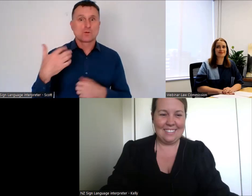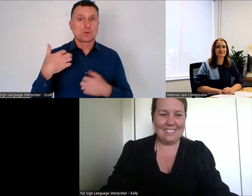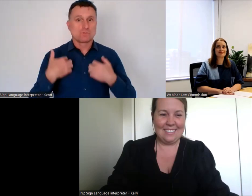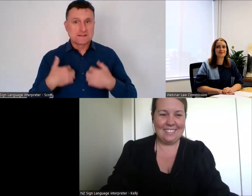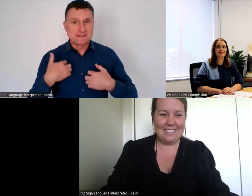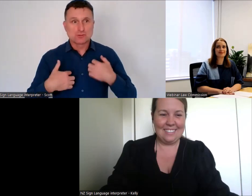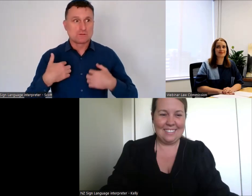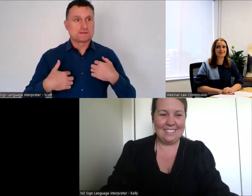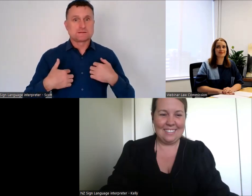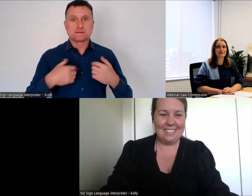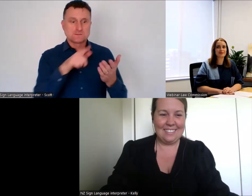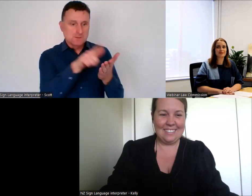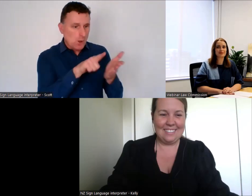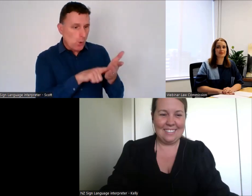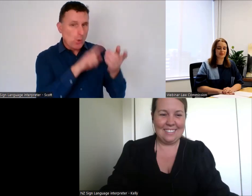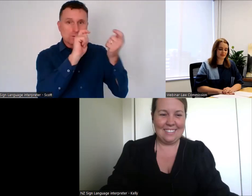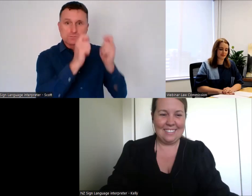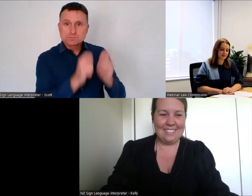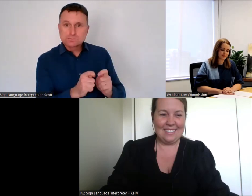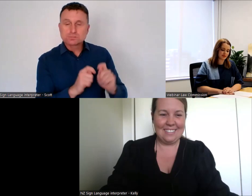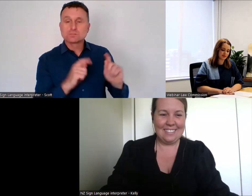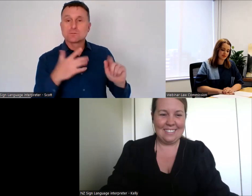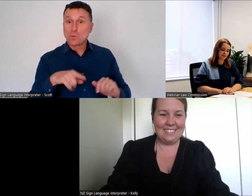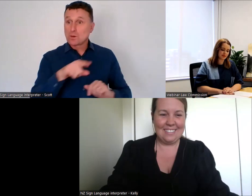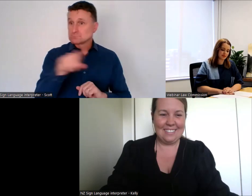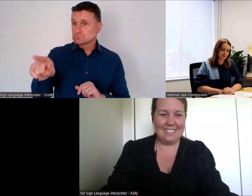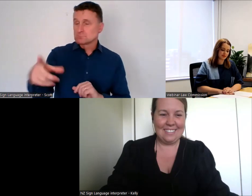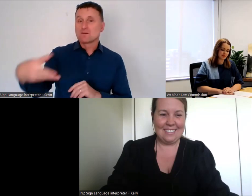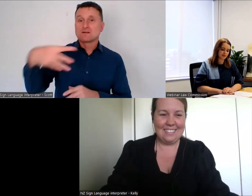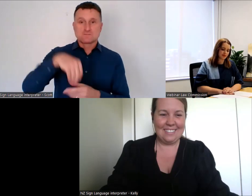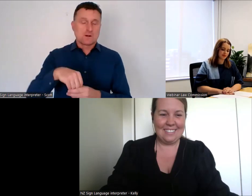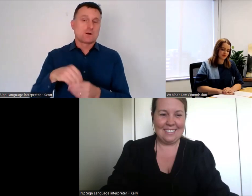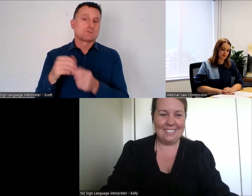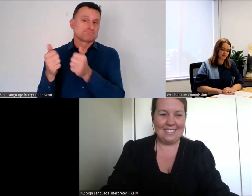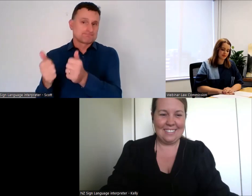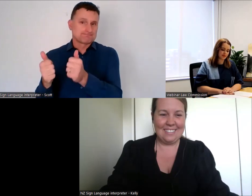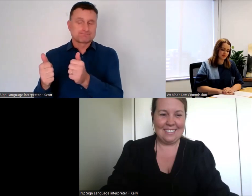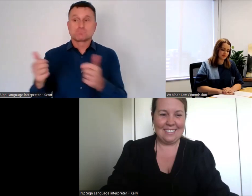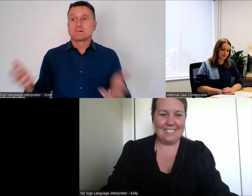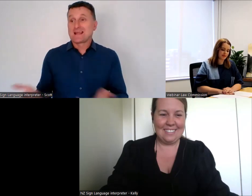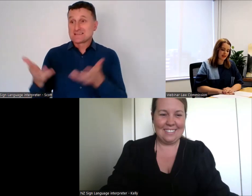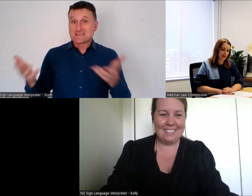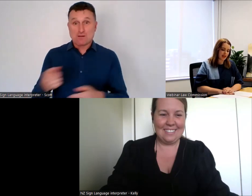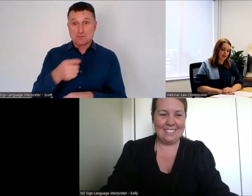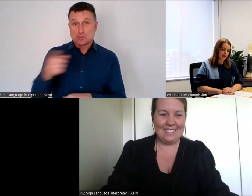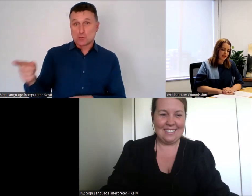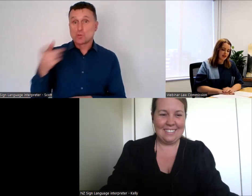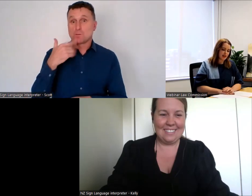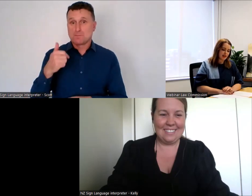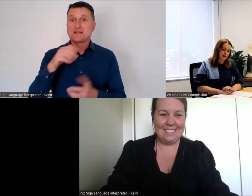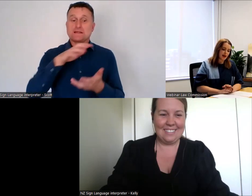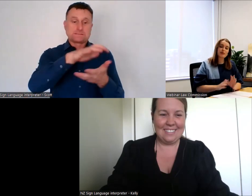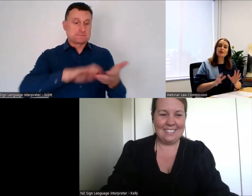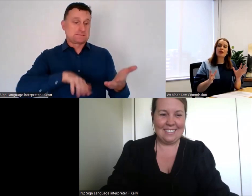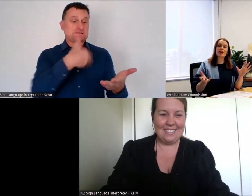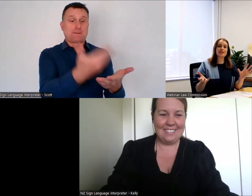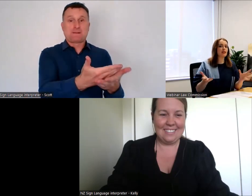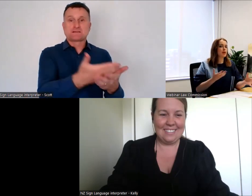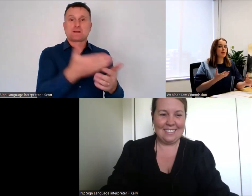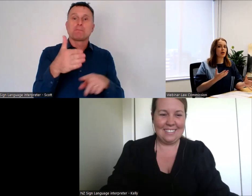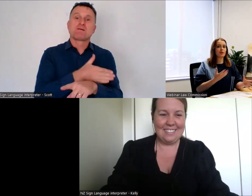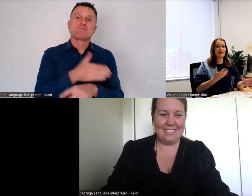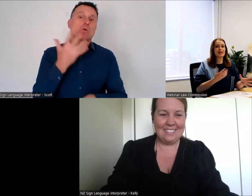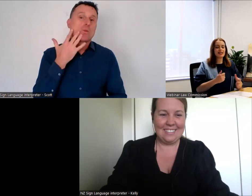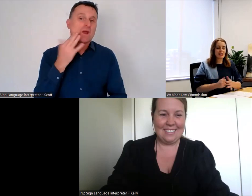in and encourage you to make your submission for 3rd of March. Megan. So